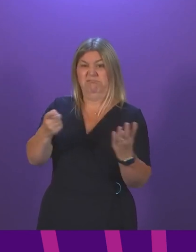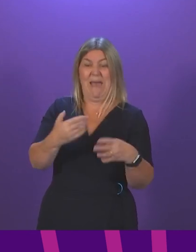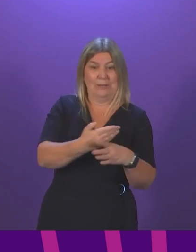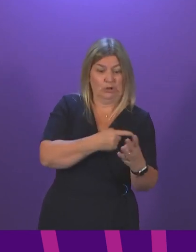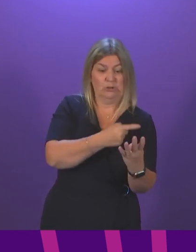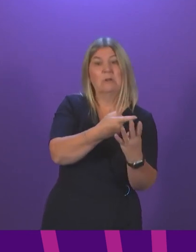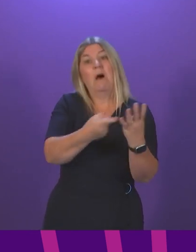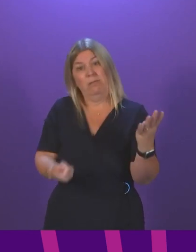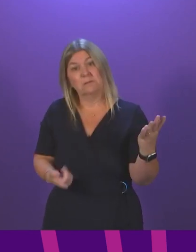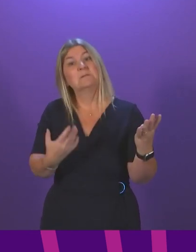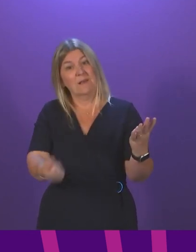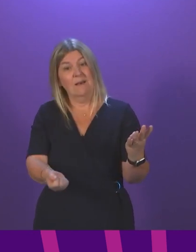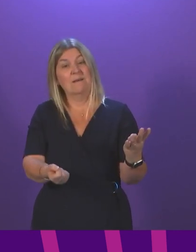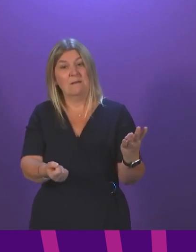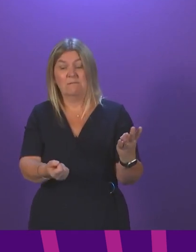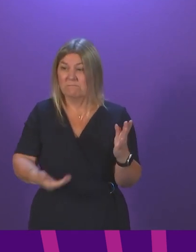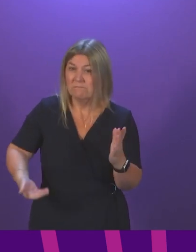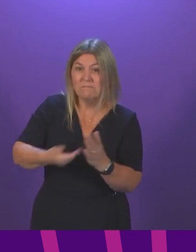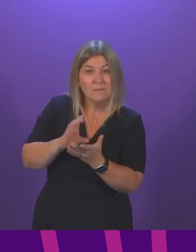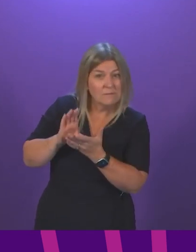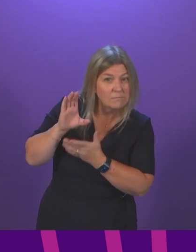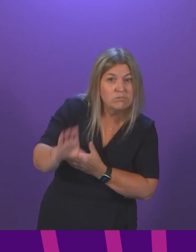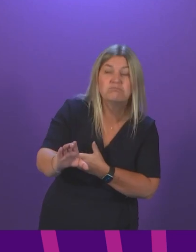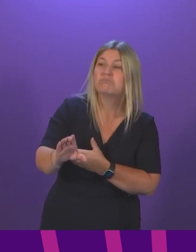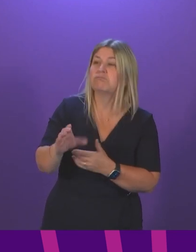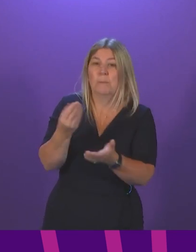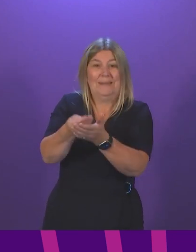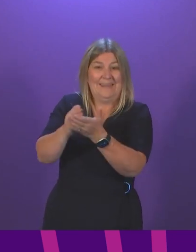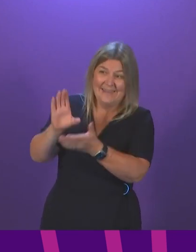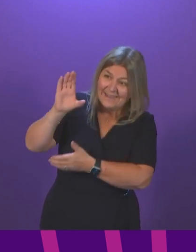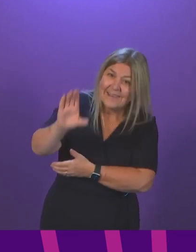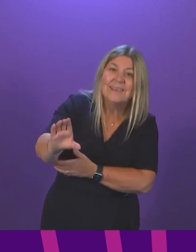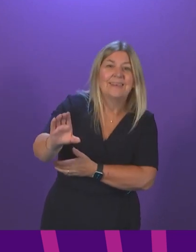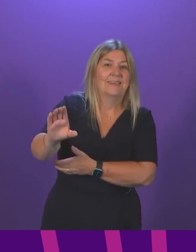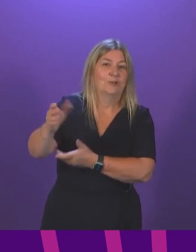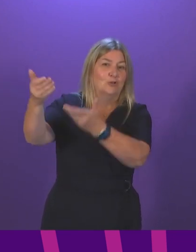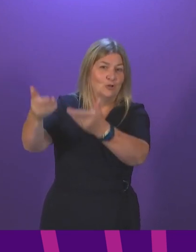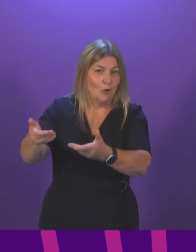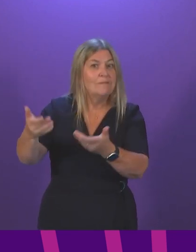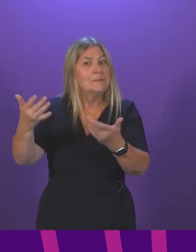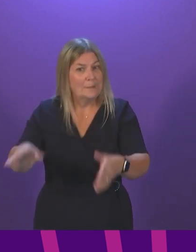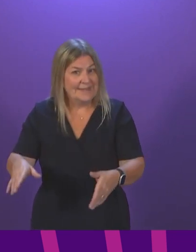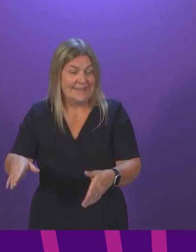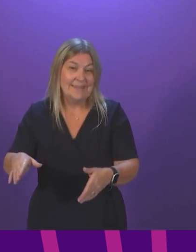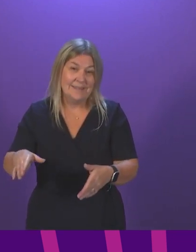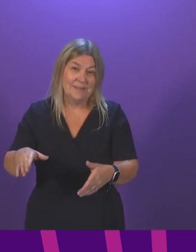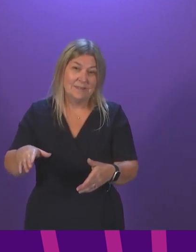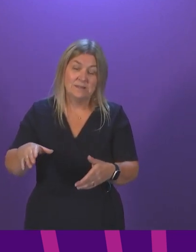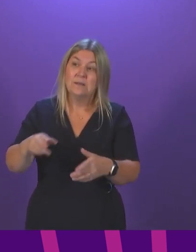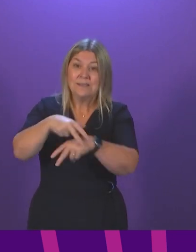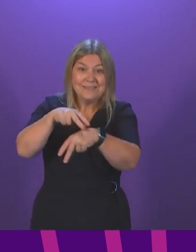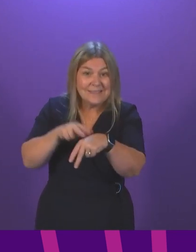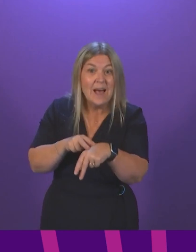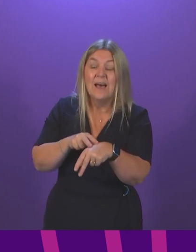are providing additional resource. I think revenue funding, resource funding to the ambulance service is at record levels. I think staffing